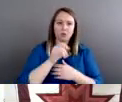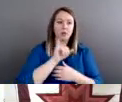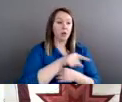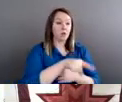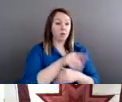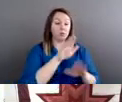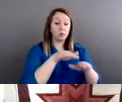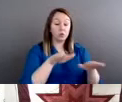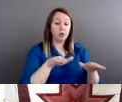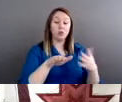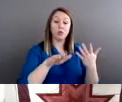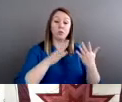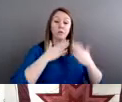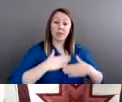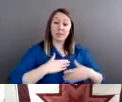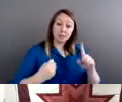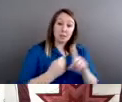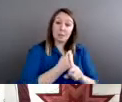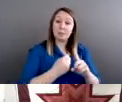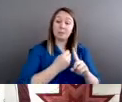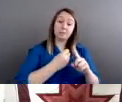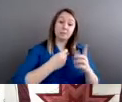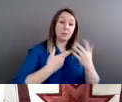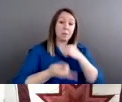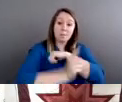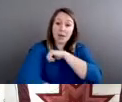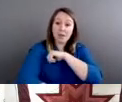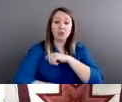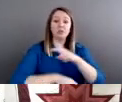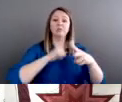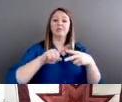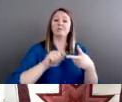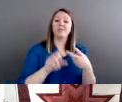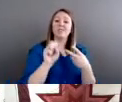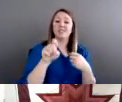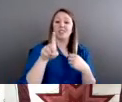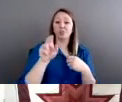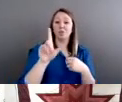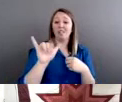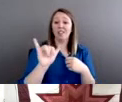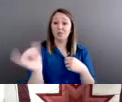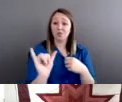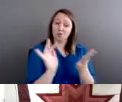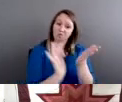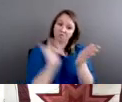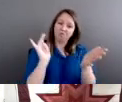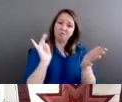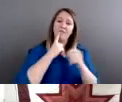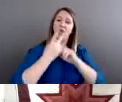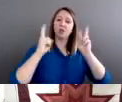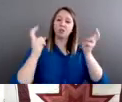physically and sexually. And when we think about the extent of this time period,